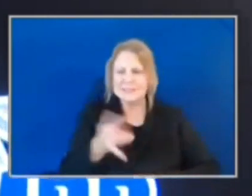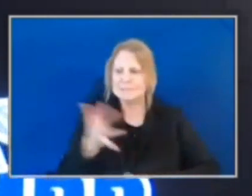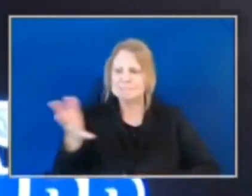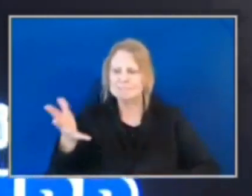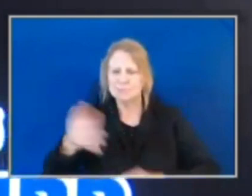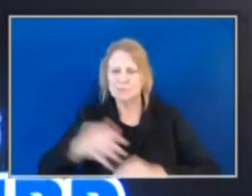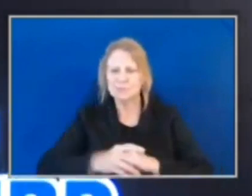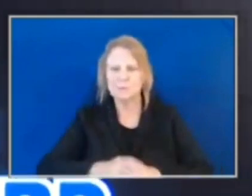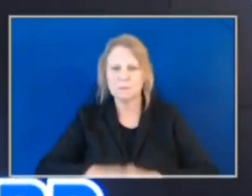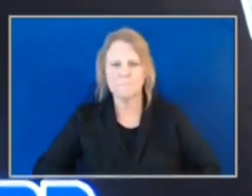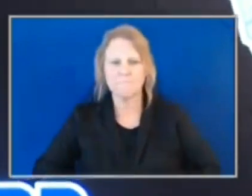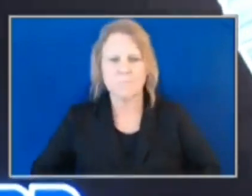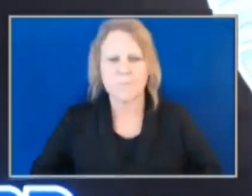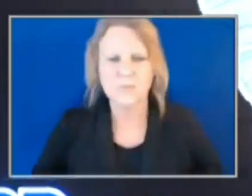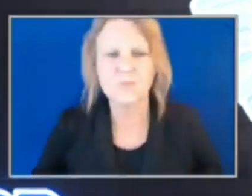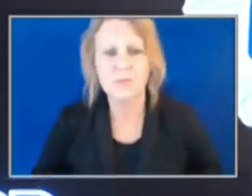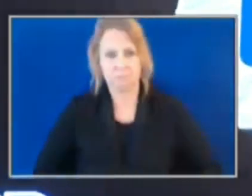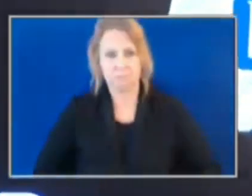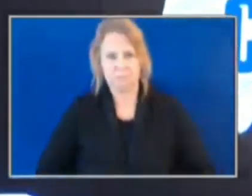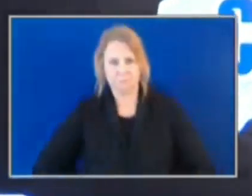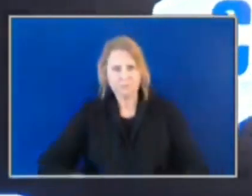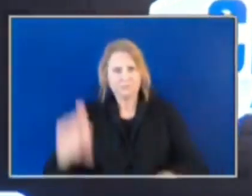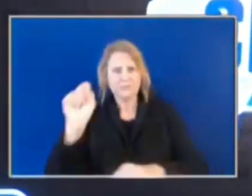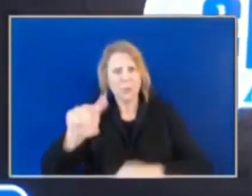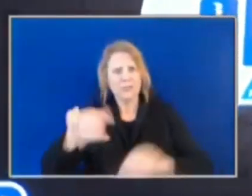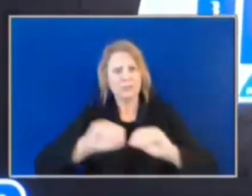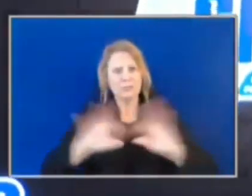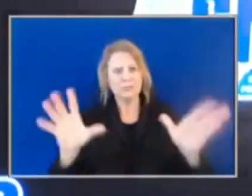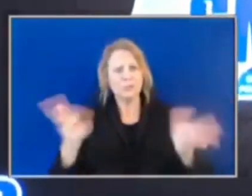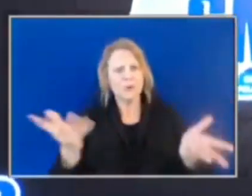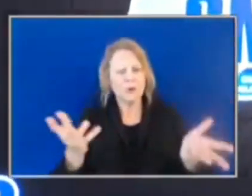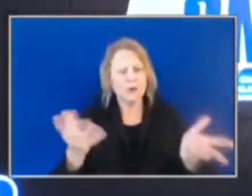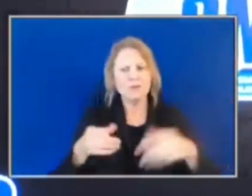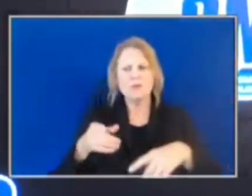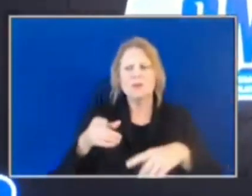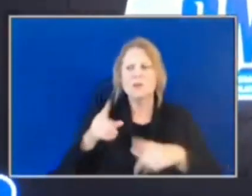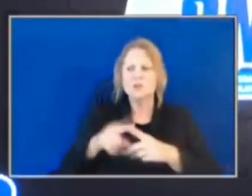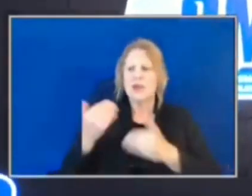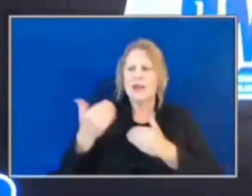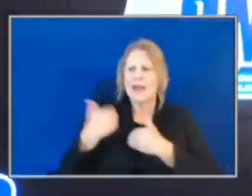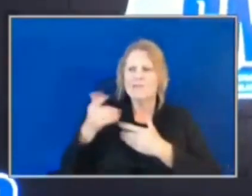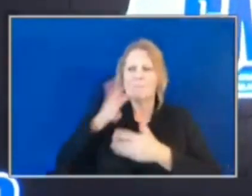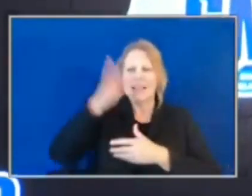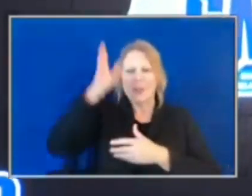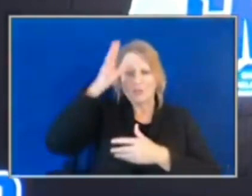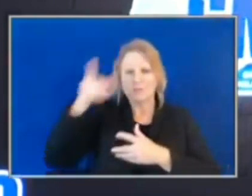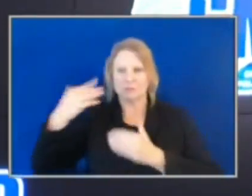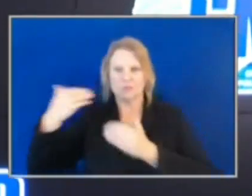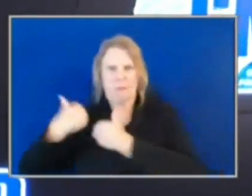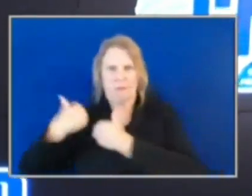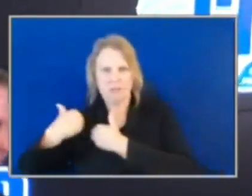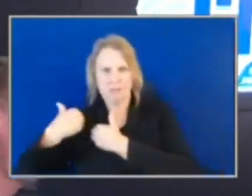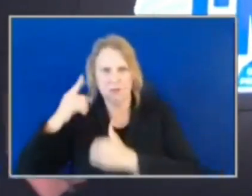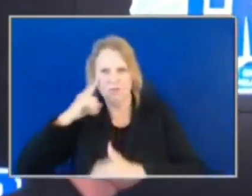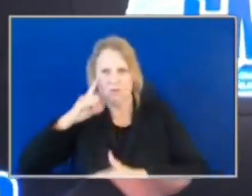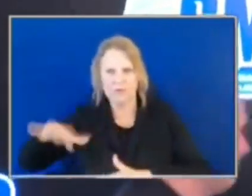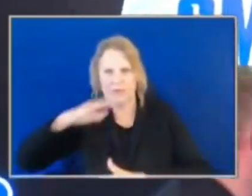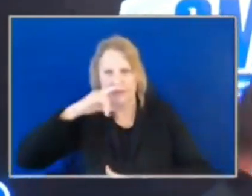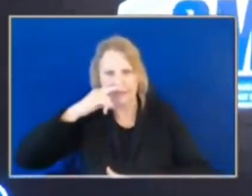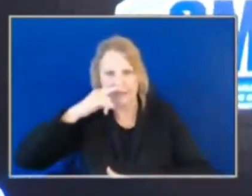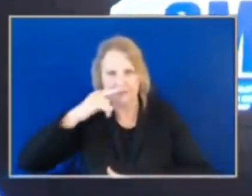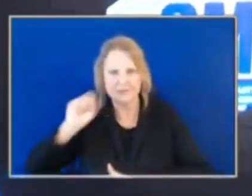is about holding parents accountable more broadly for crimes committed by their children, especially in the area of property crime, Major.